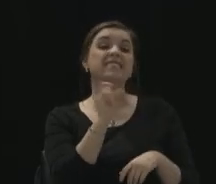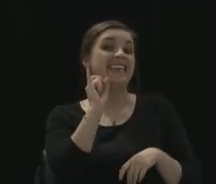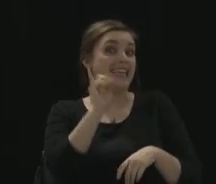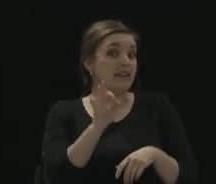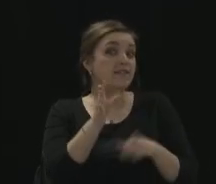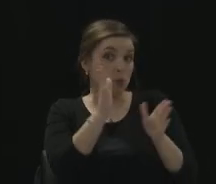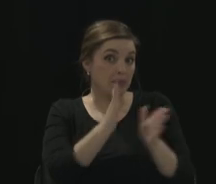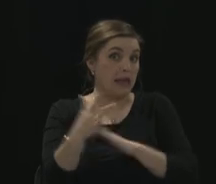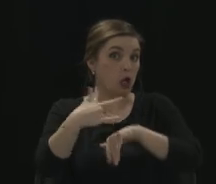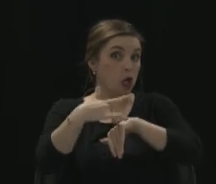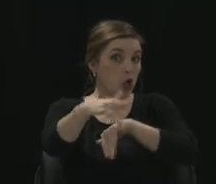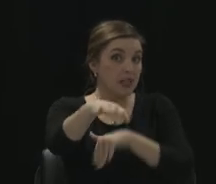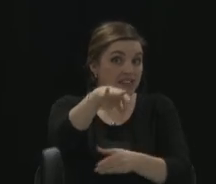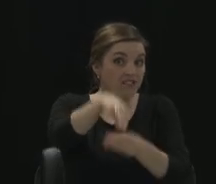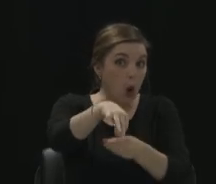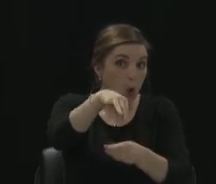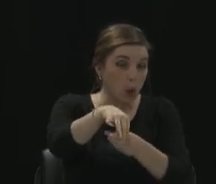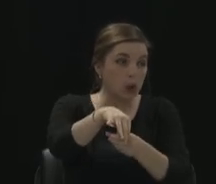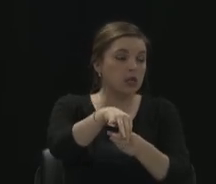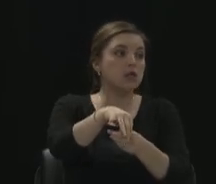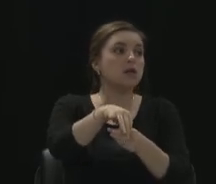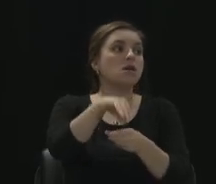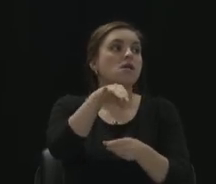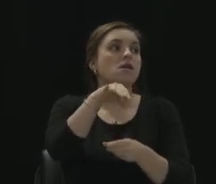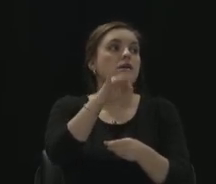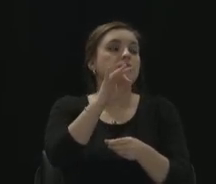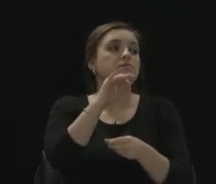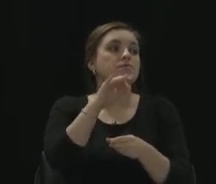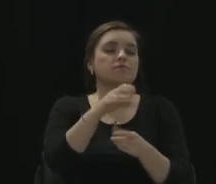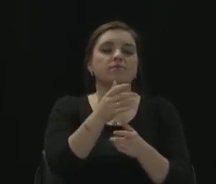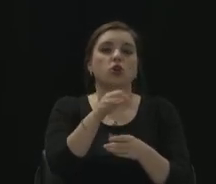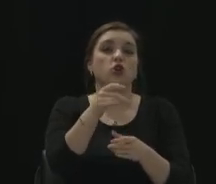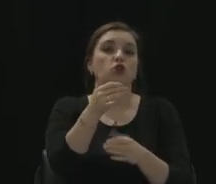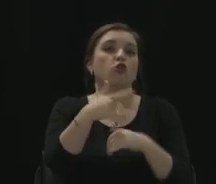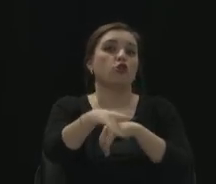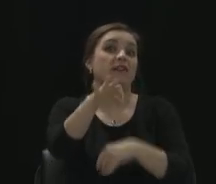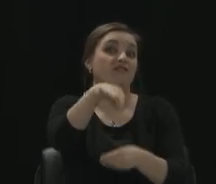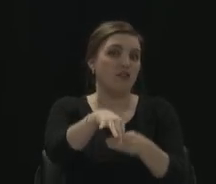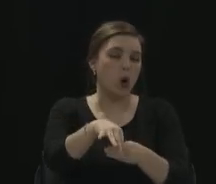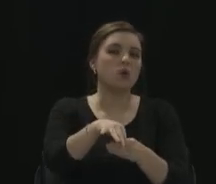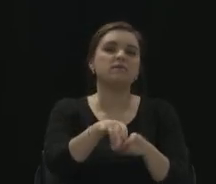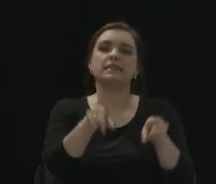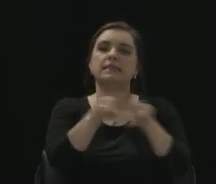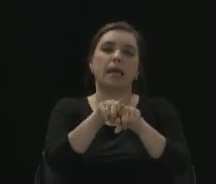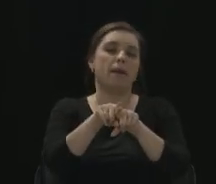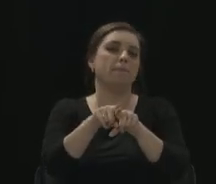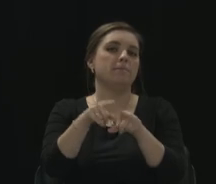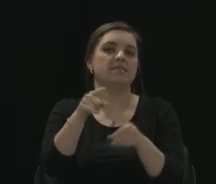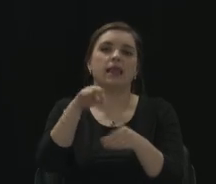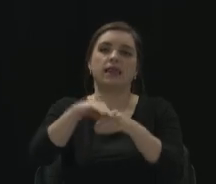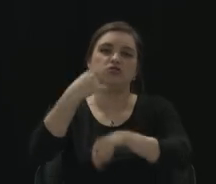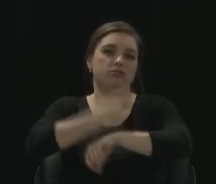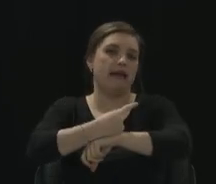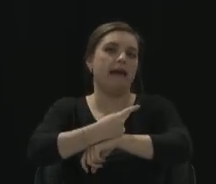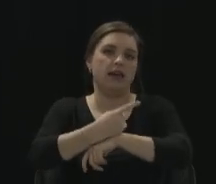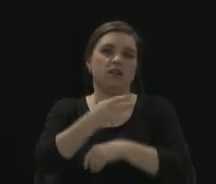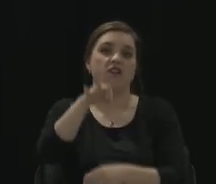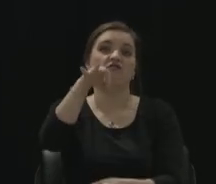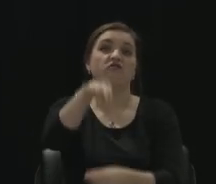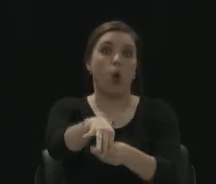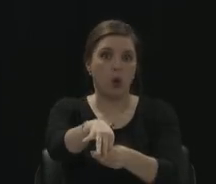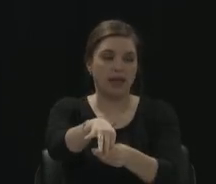voting, it is the same as election day voting. Okay. So that's the two different days. You do have 28